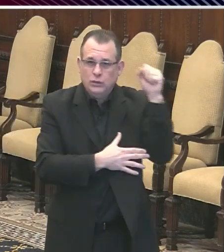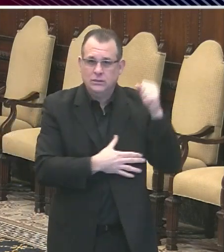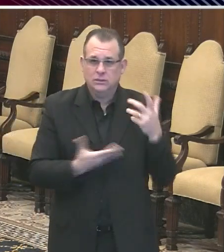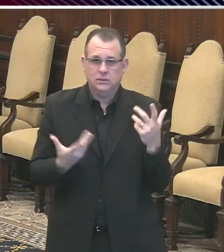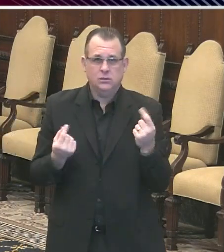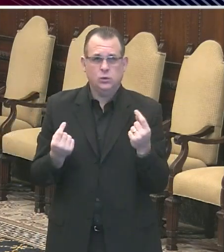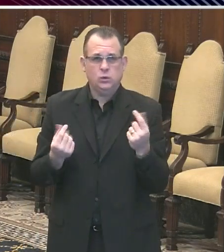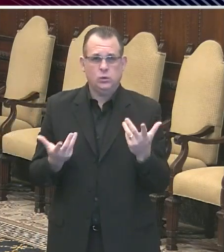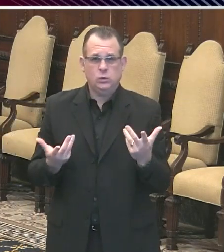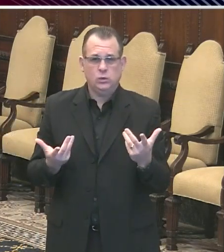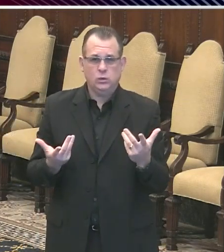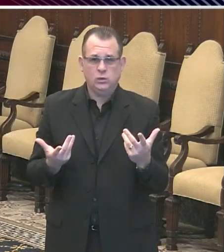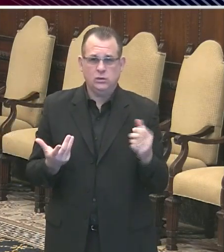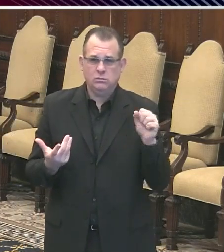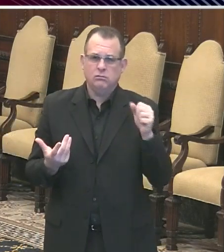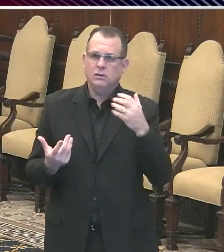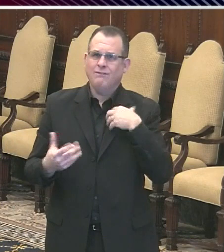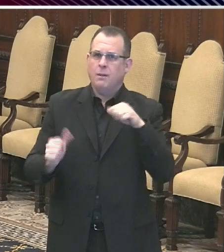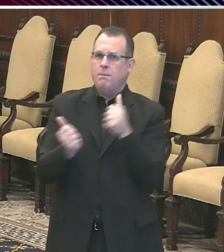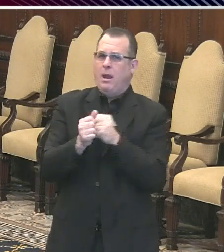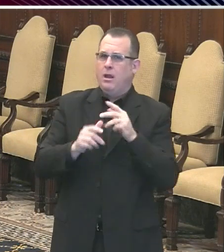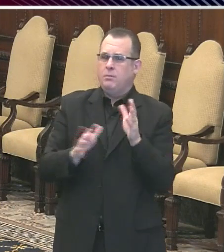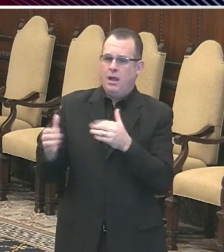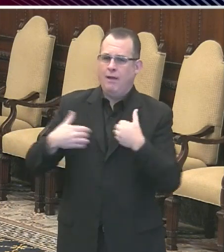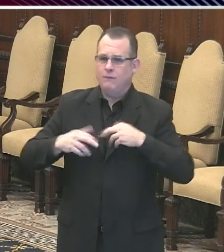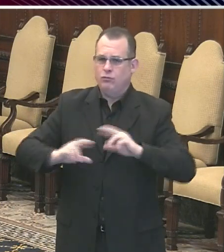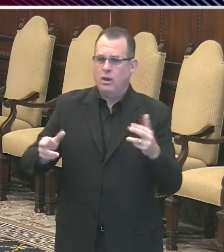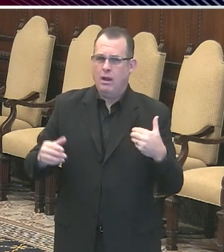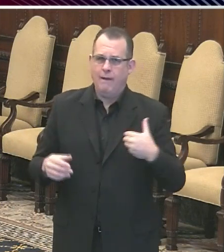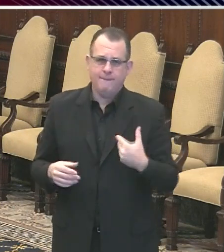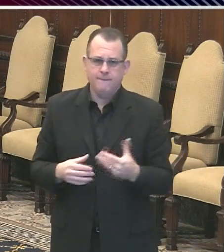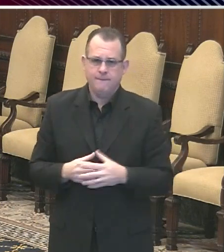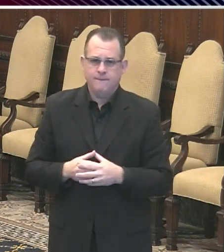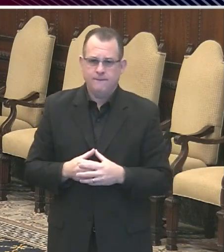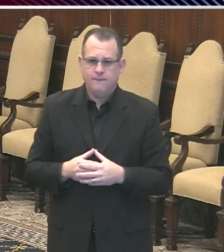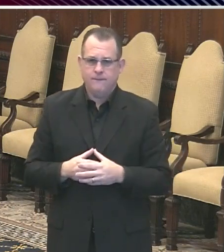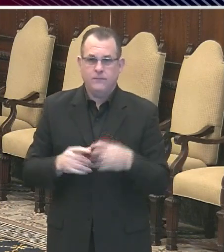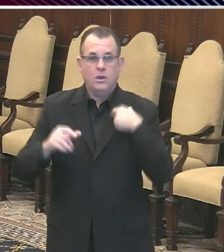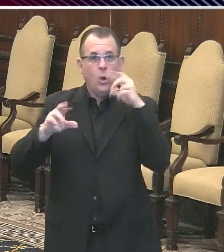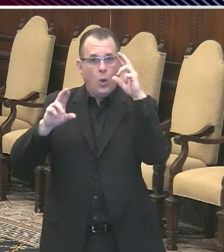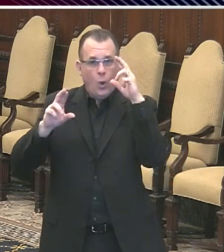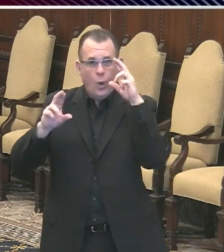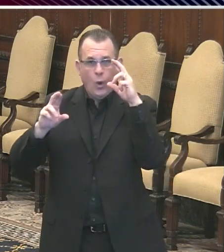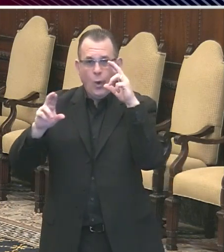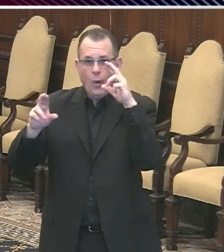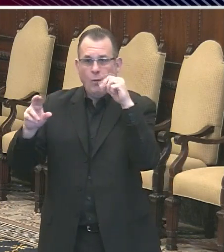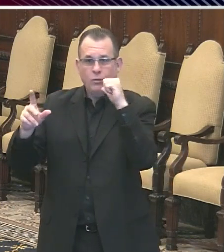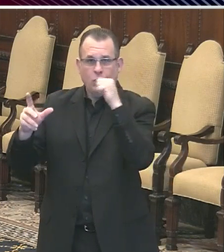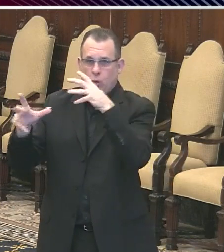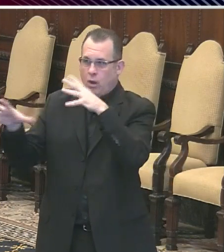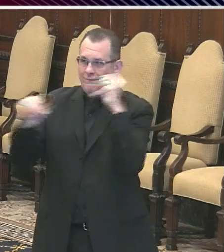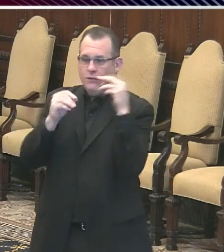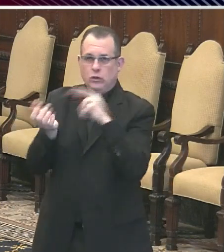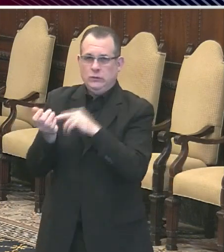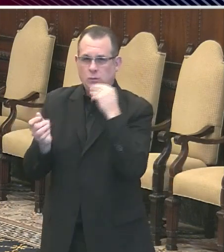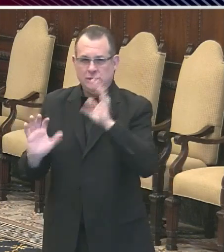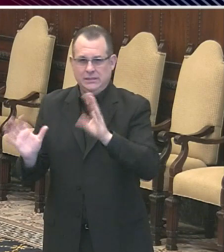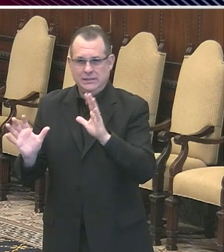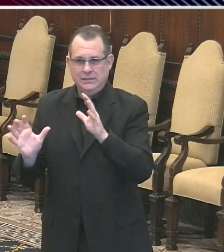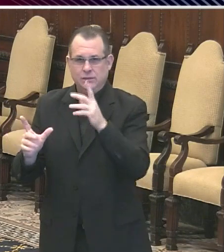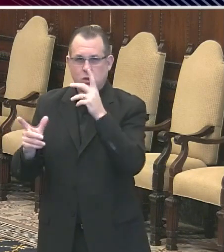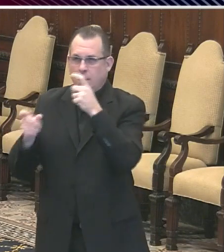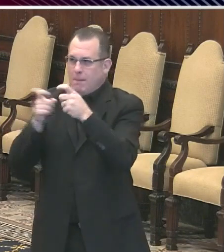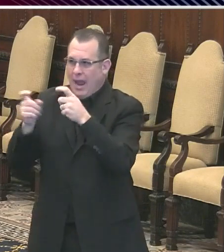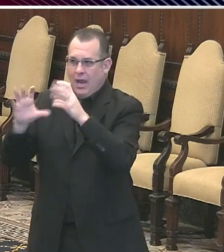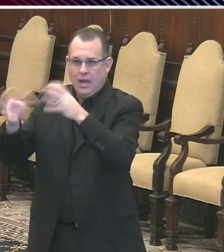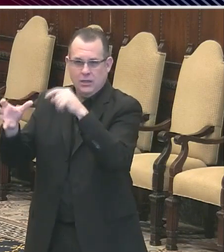plans should that happen. And hopefully it doesn't. I know that management and labor were meeting this morning